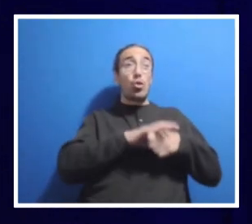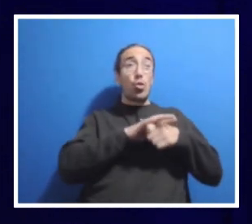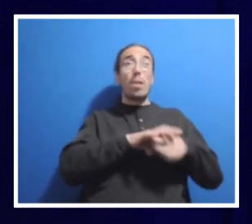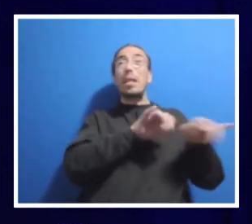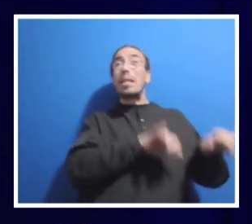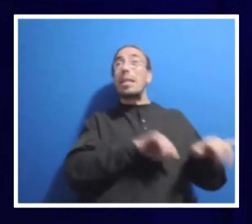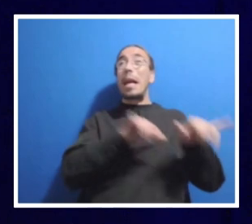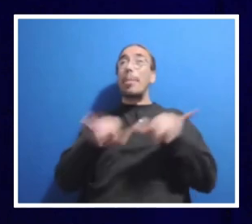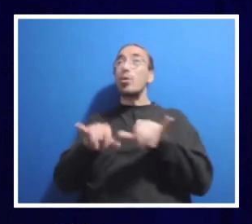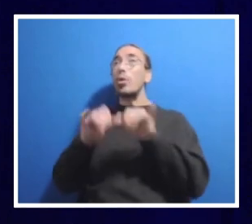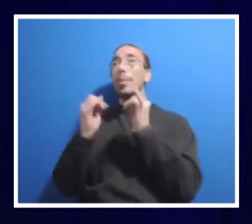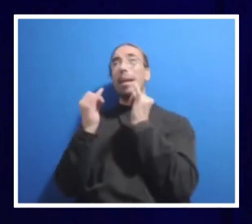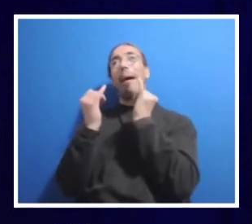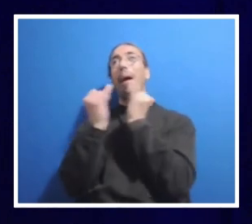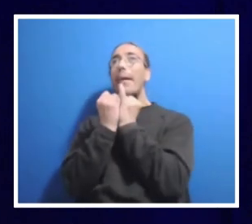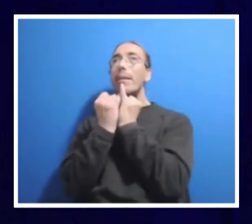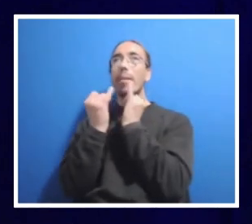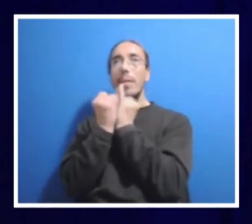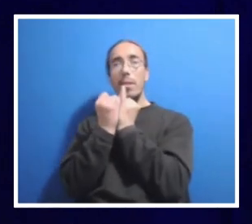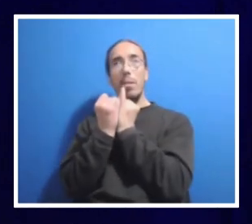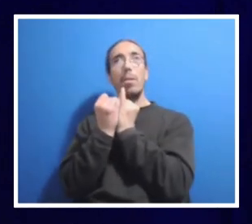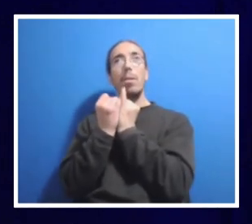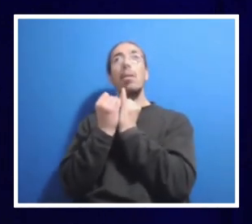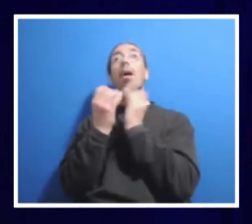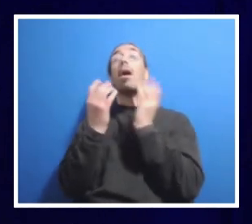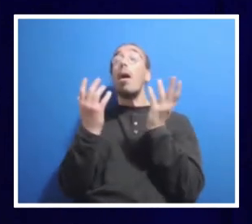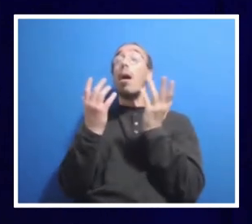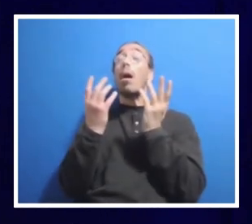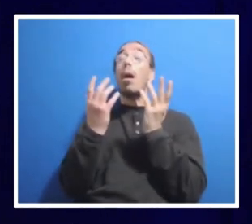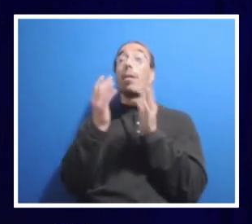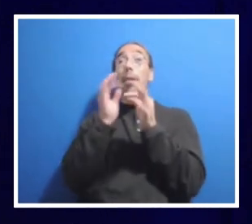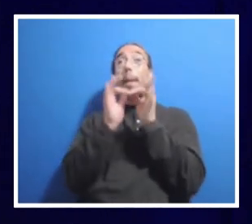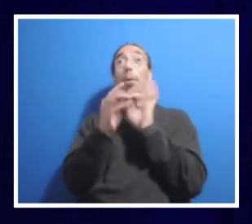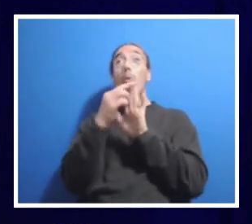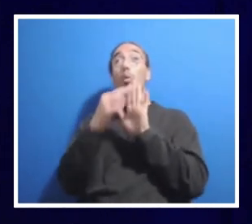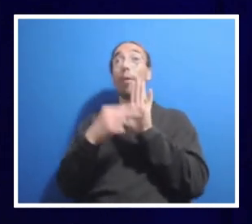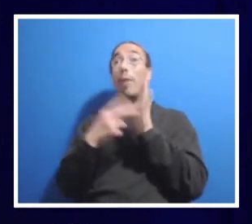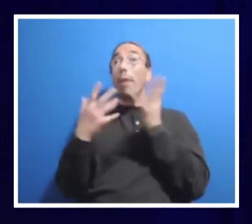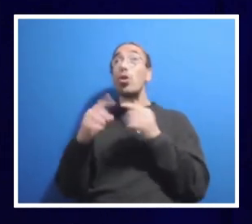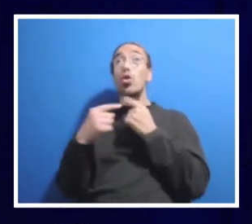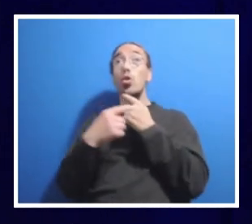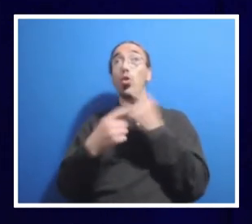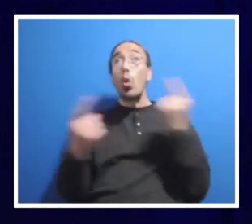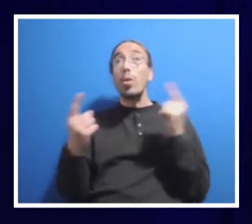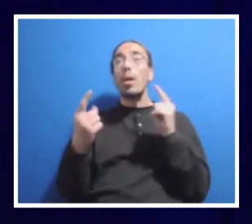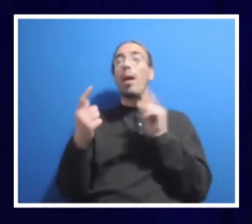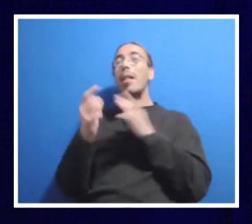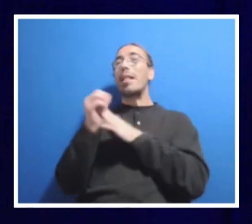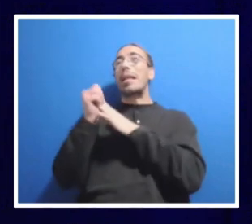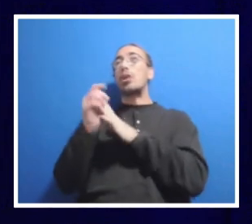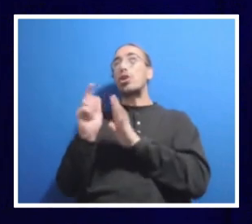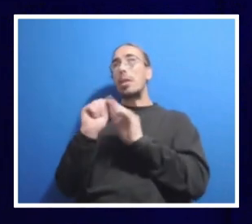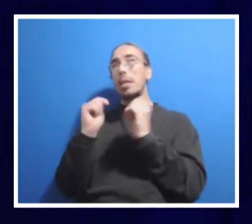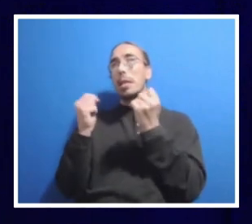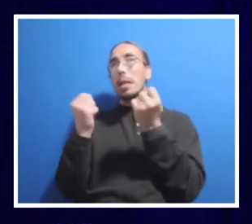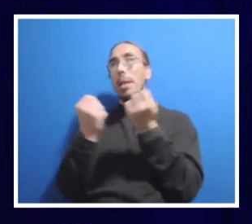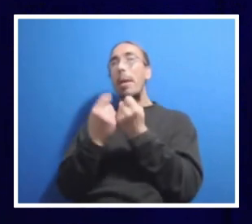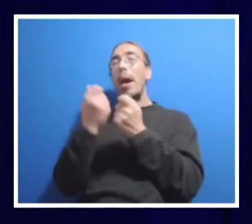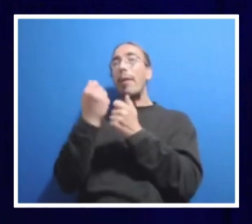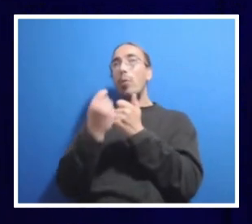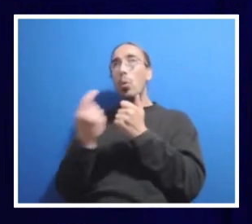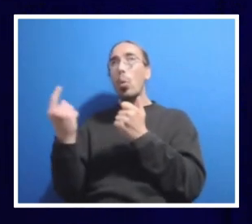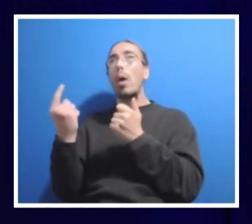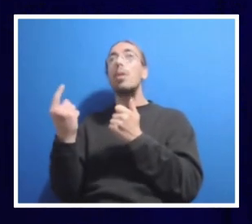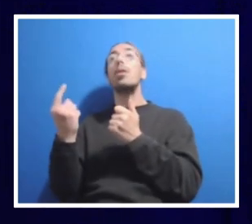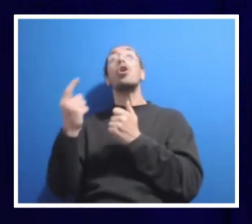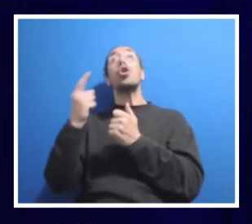another. So here's a simple rule. I've told my leadership team, so I would tell you all the same thing. Everybody is entitled to have a